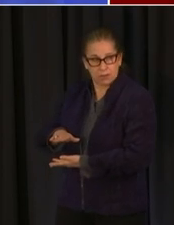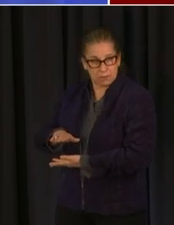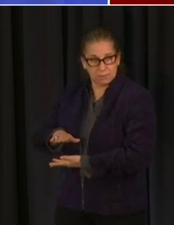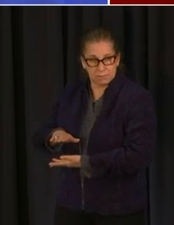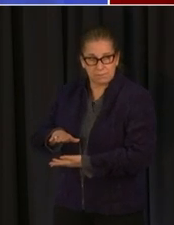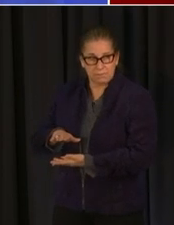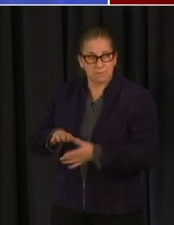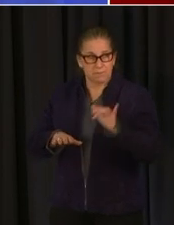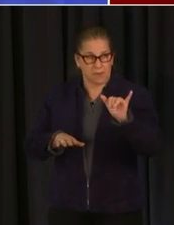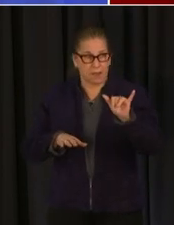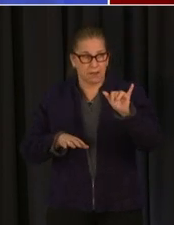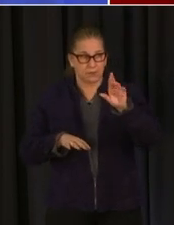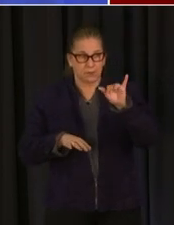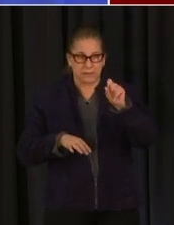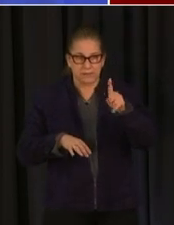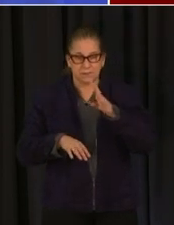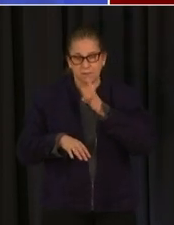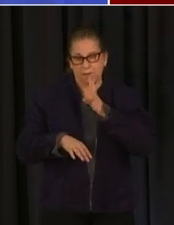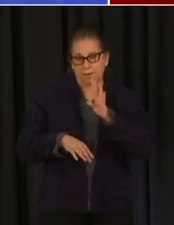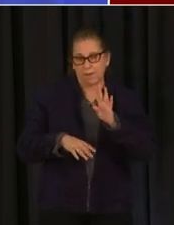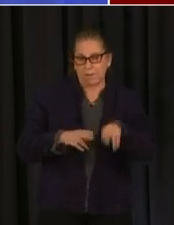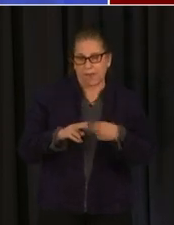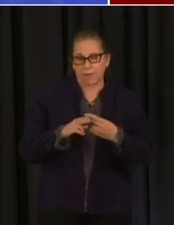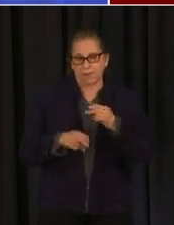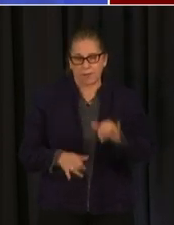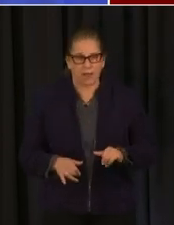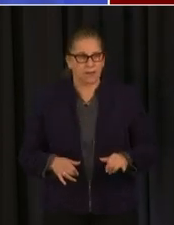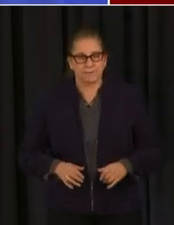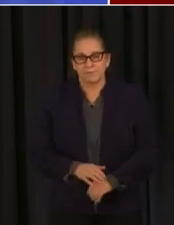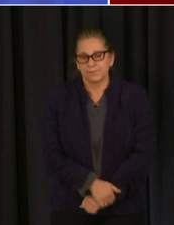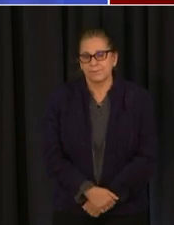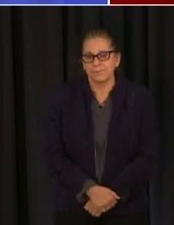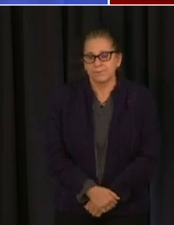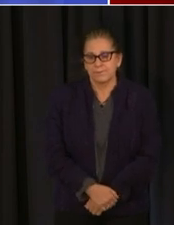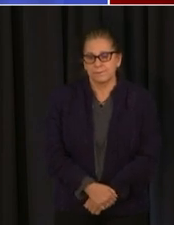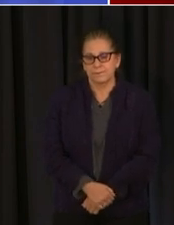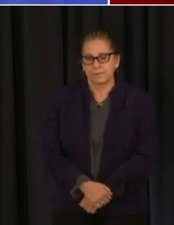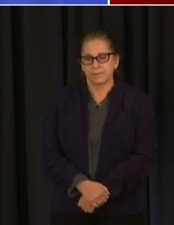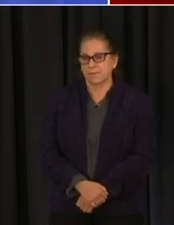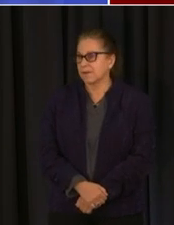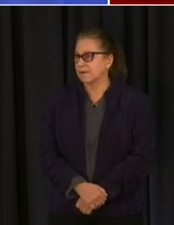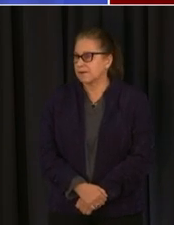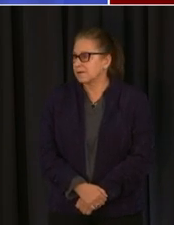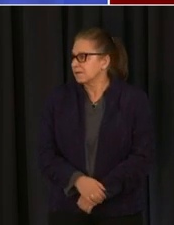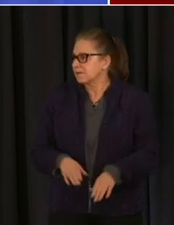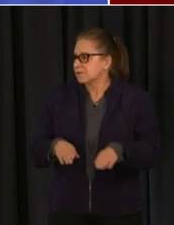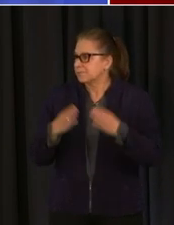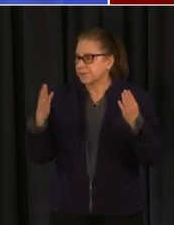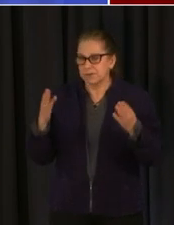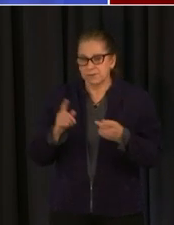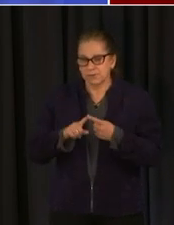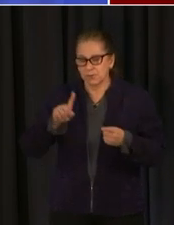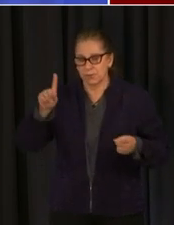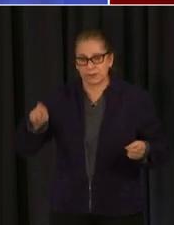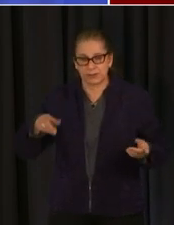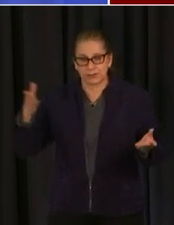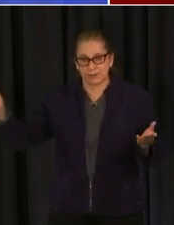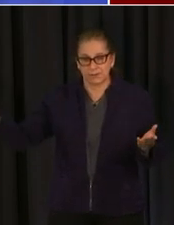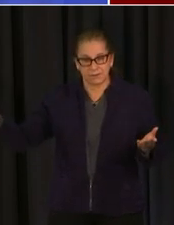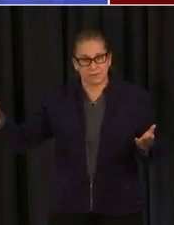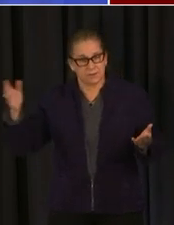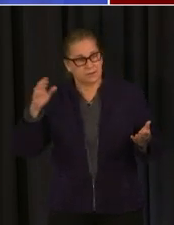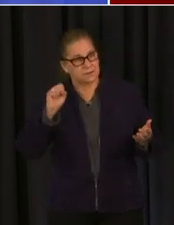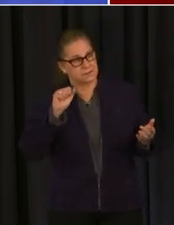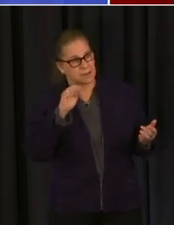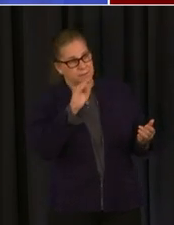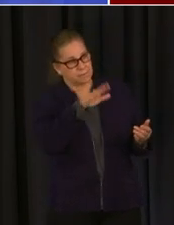that that i've seen is they're talking about businesses making people show a vaccination card is that part of this it is not